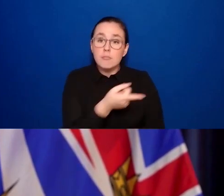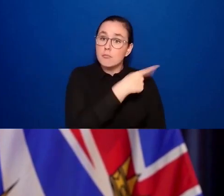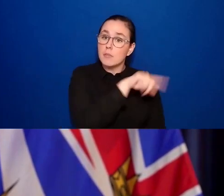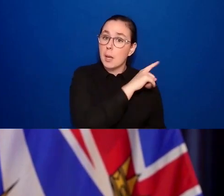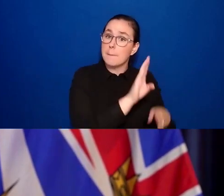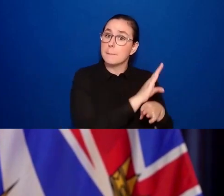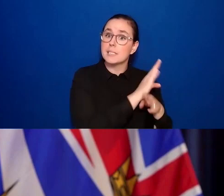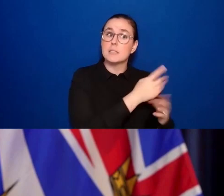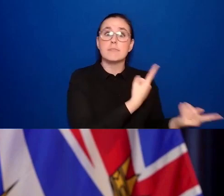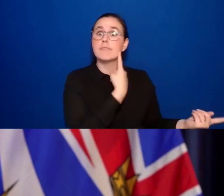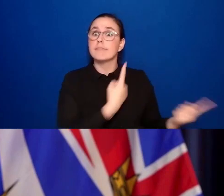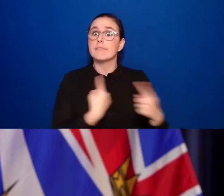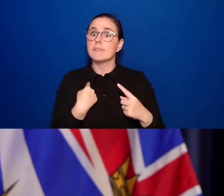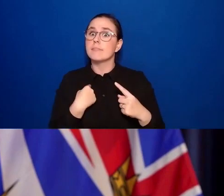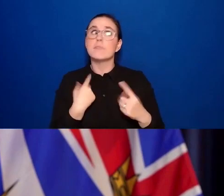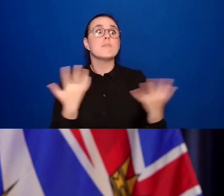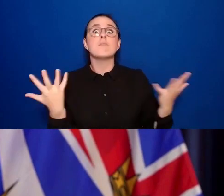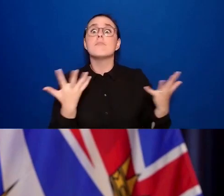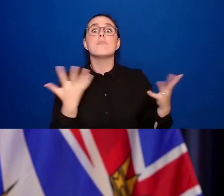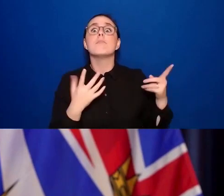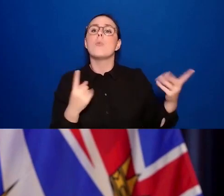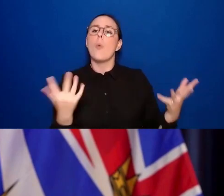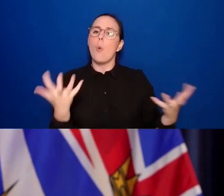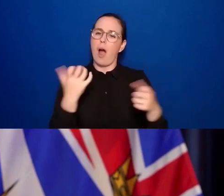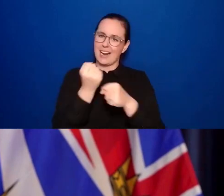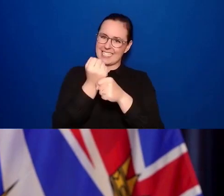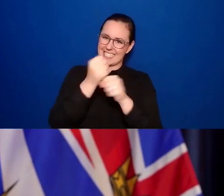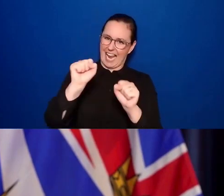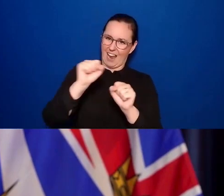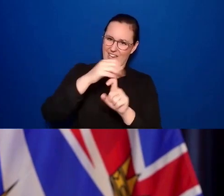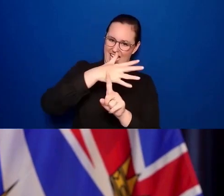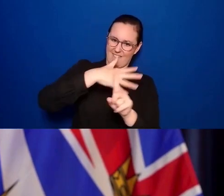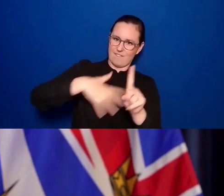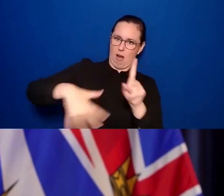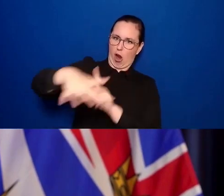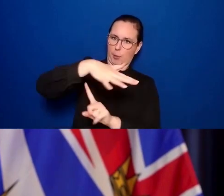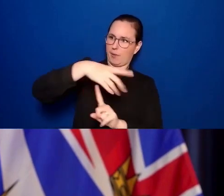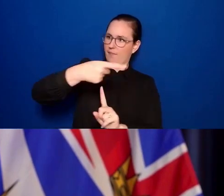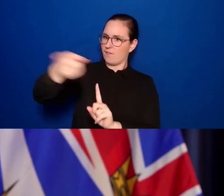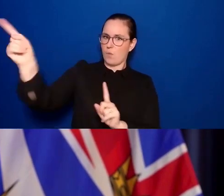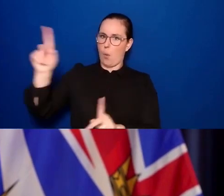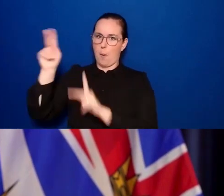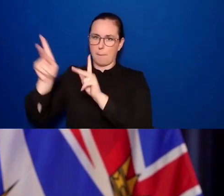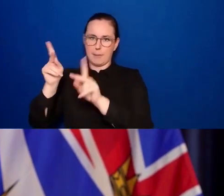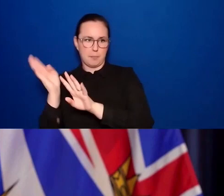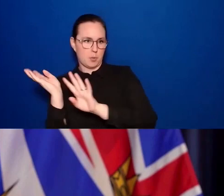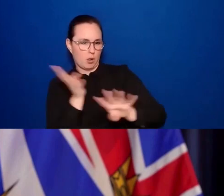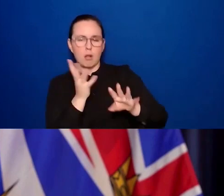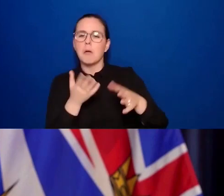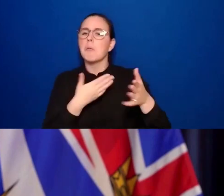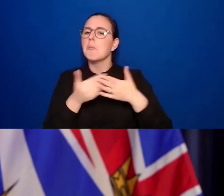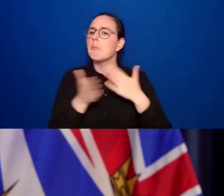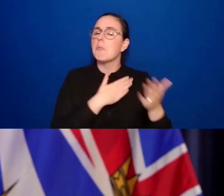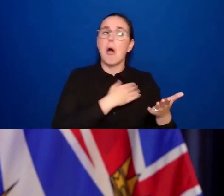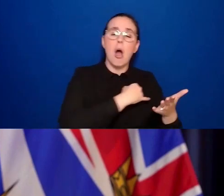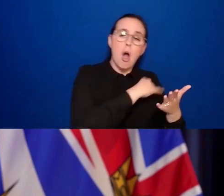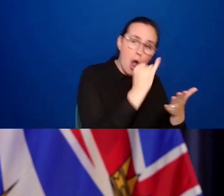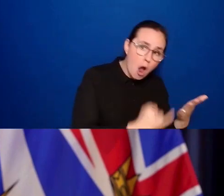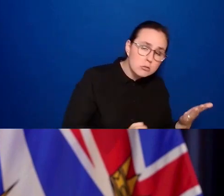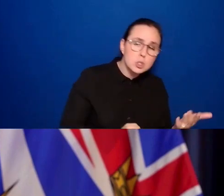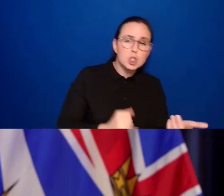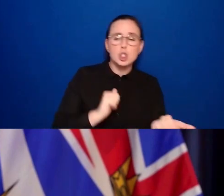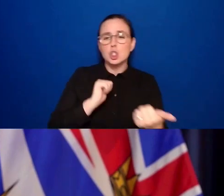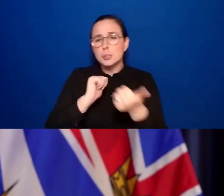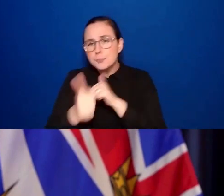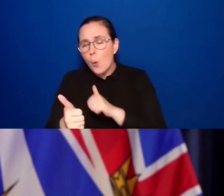environment and atmosphere for their patrons. Whether they be patrons of the arts, sports fans, those who are